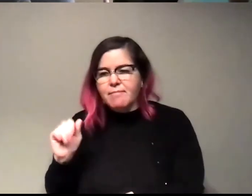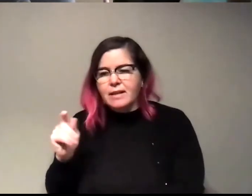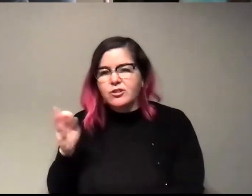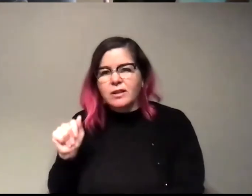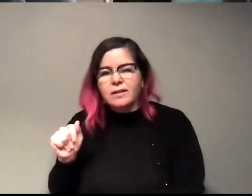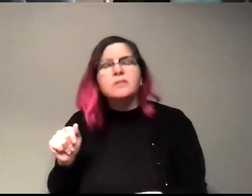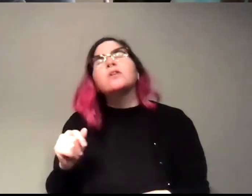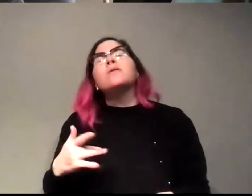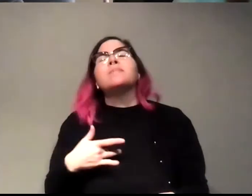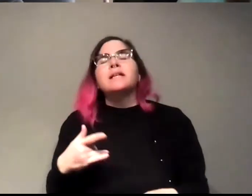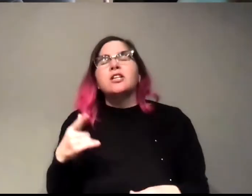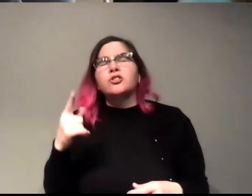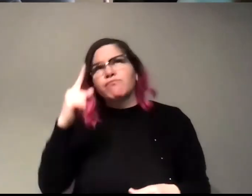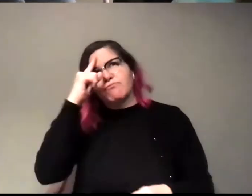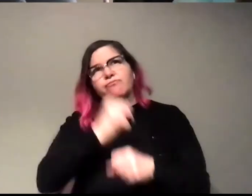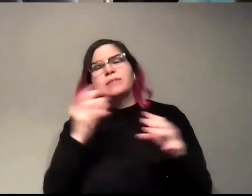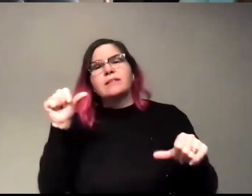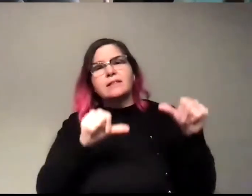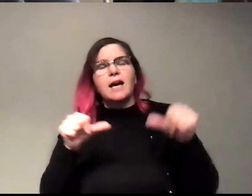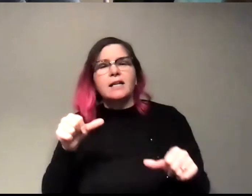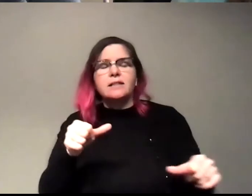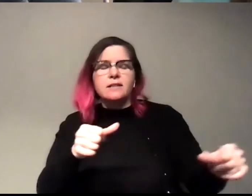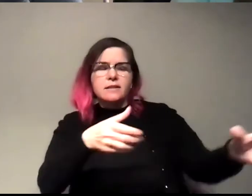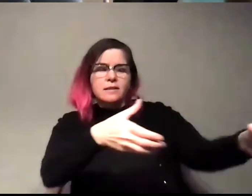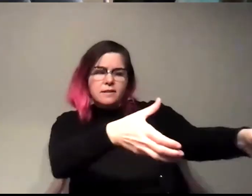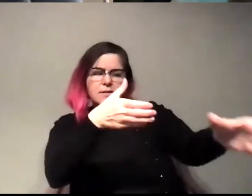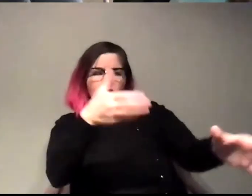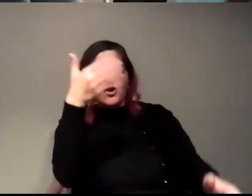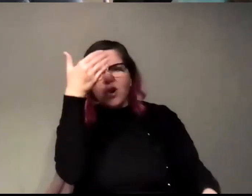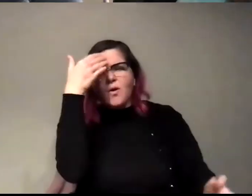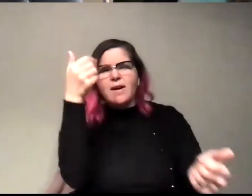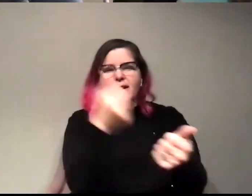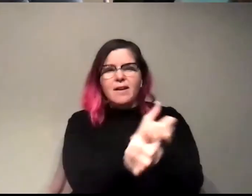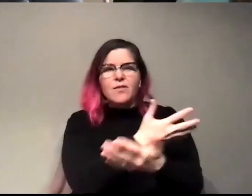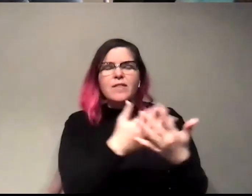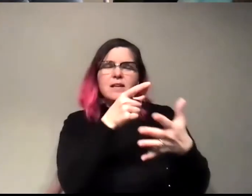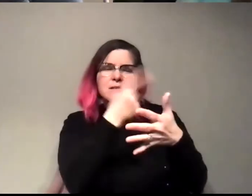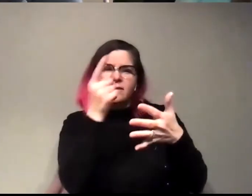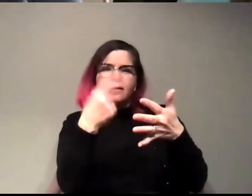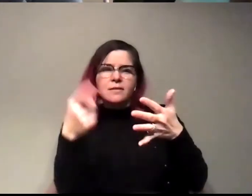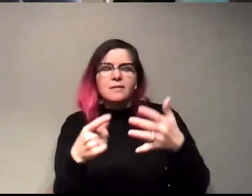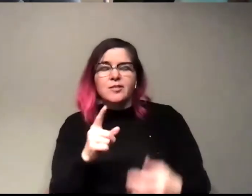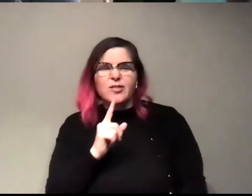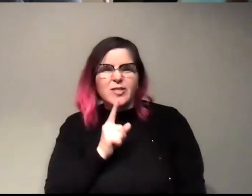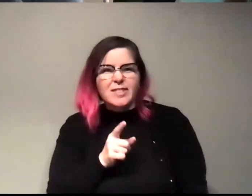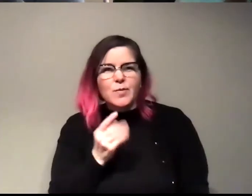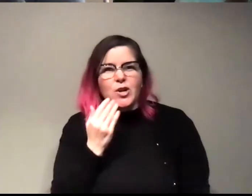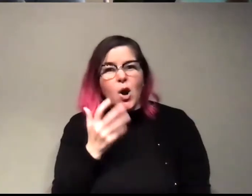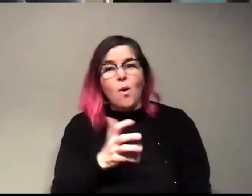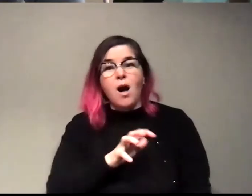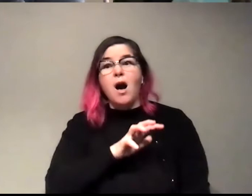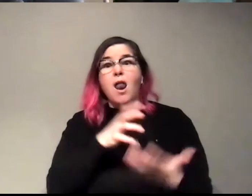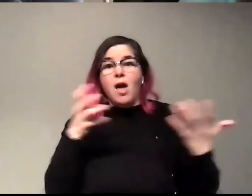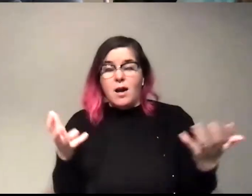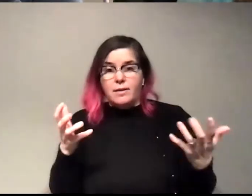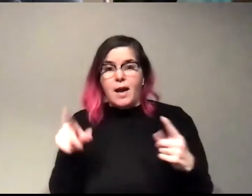often think of scientists as being these brilliant people who know everything. know so much, but really we know a lot about